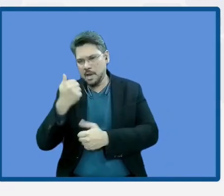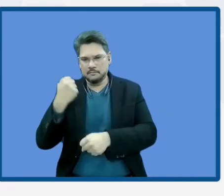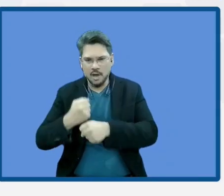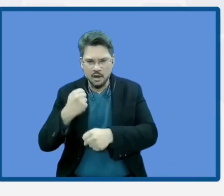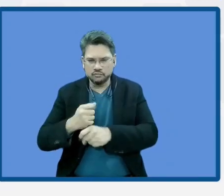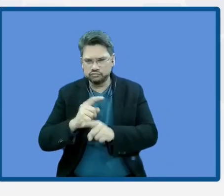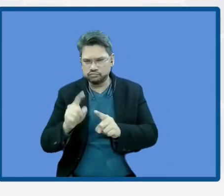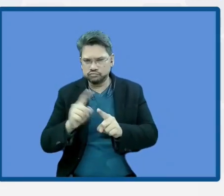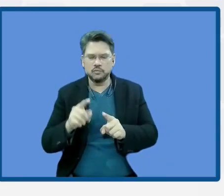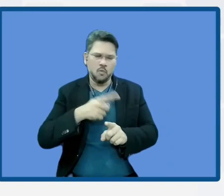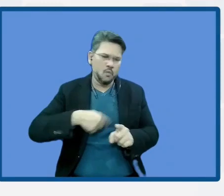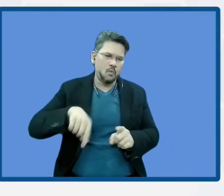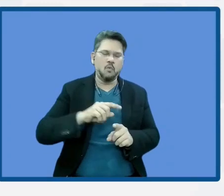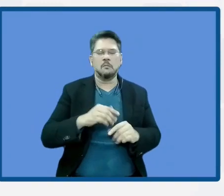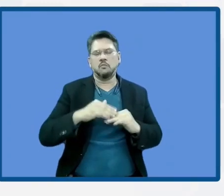successful.